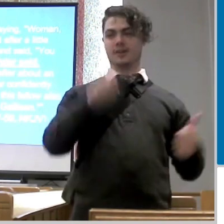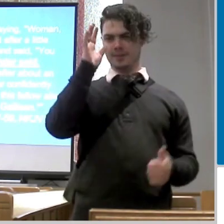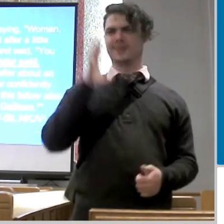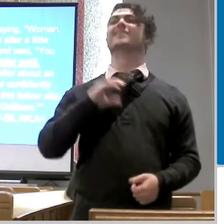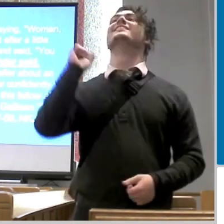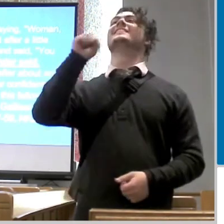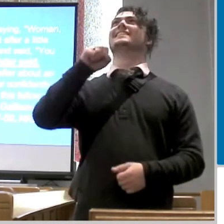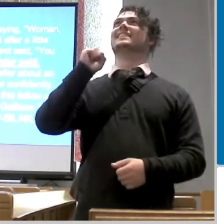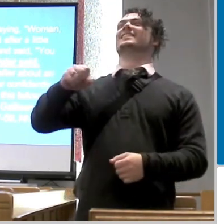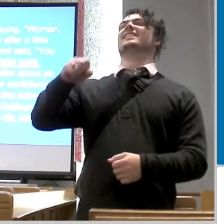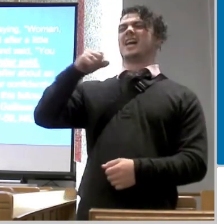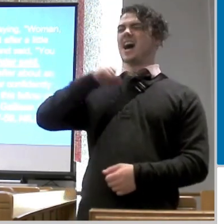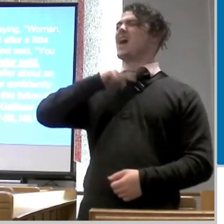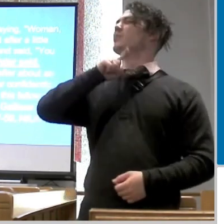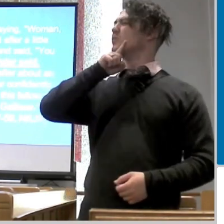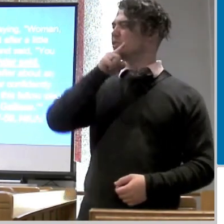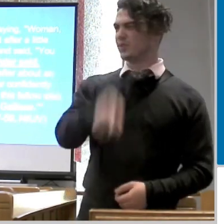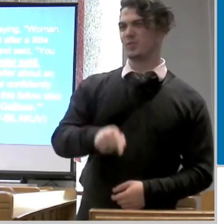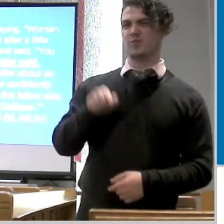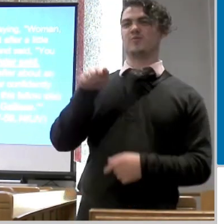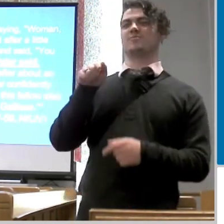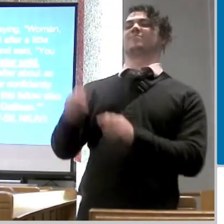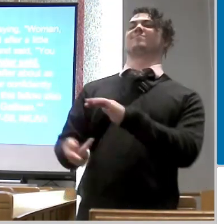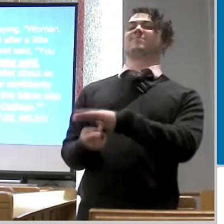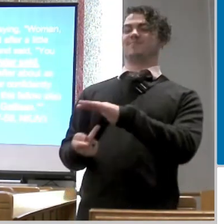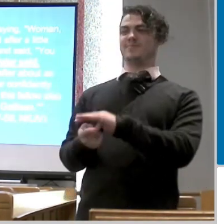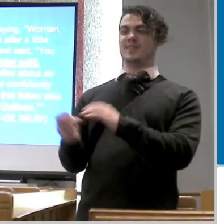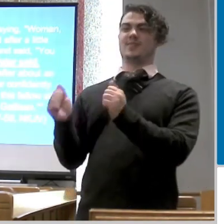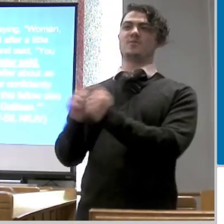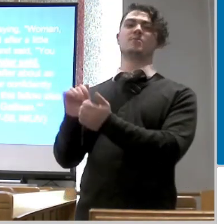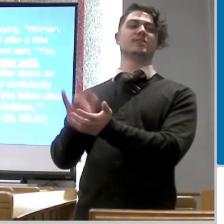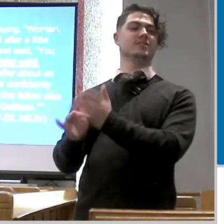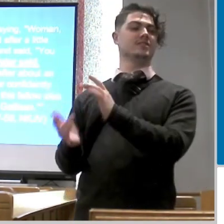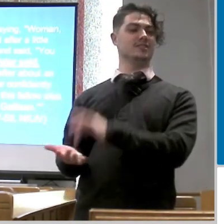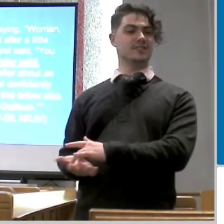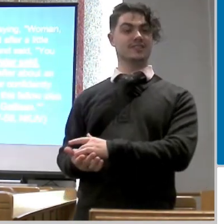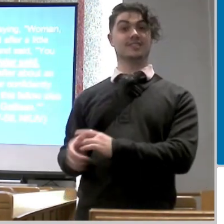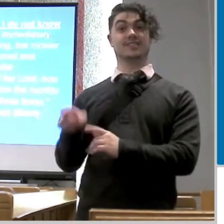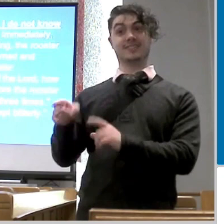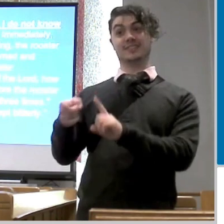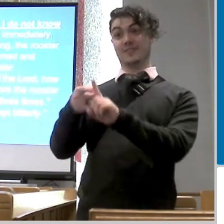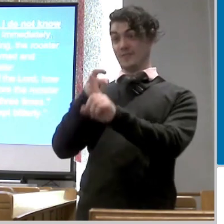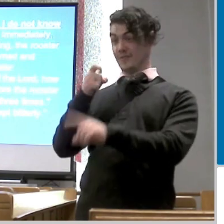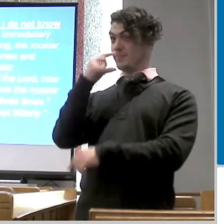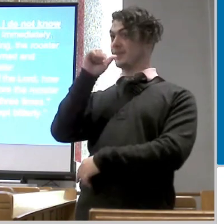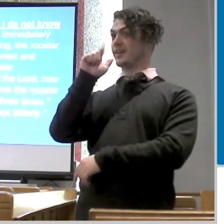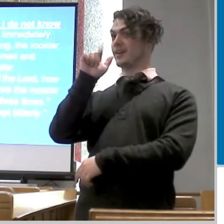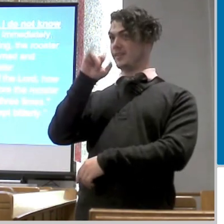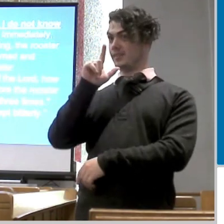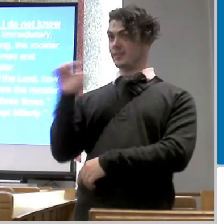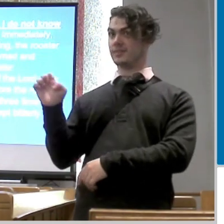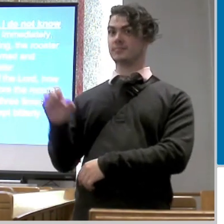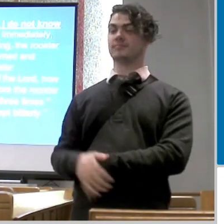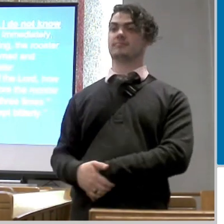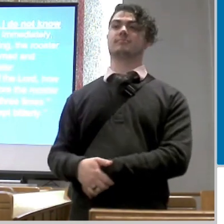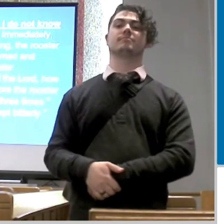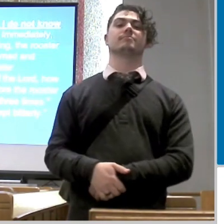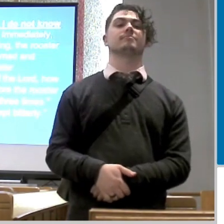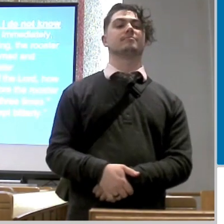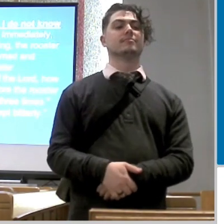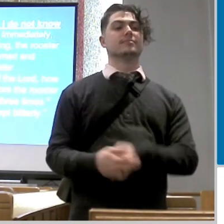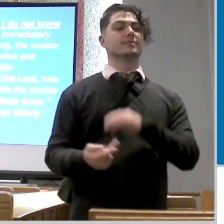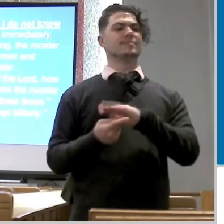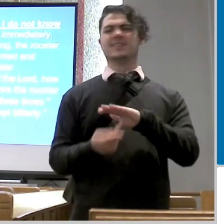affirmed saying surely this fellow also was with him for he is a galilean but peter said